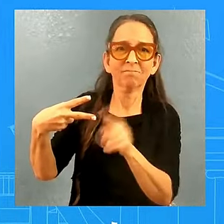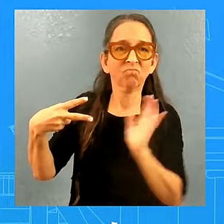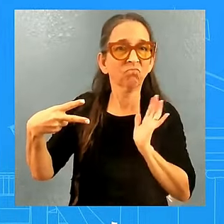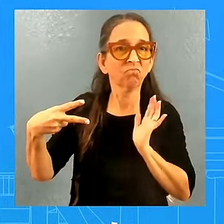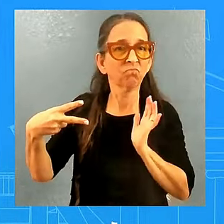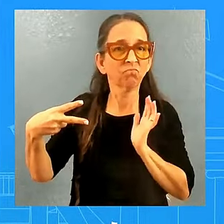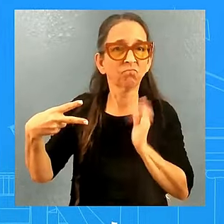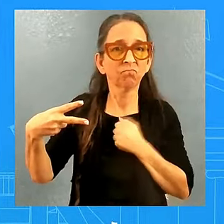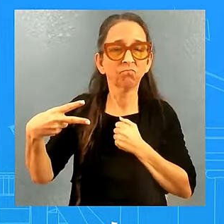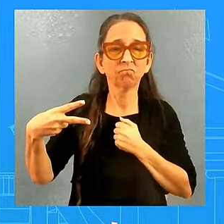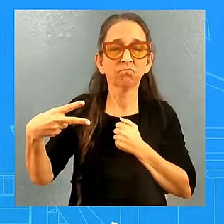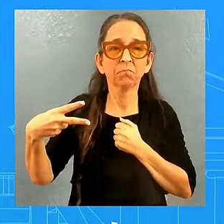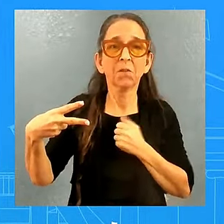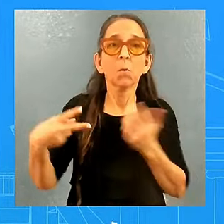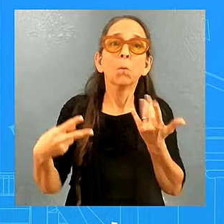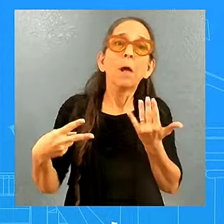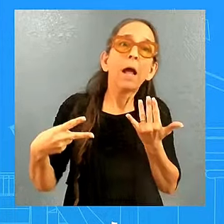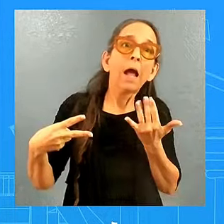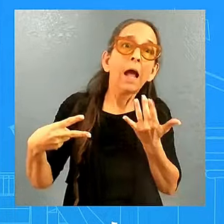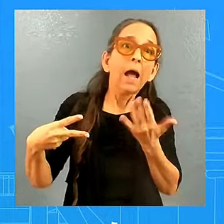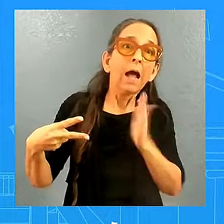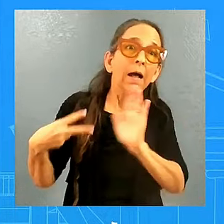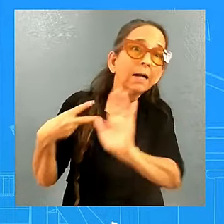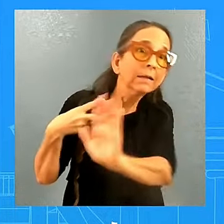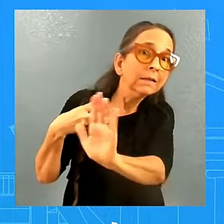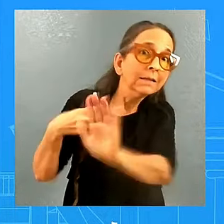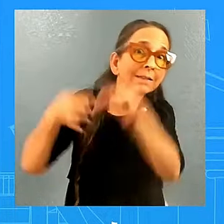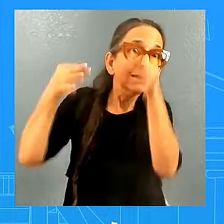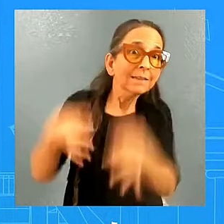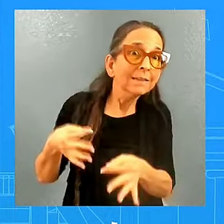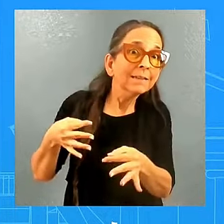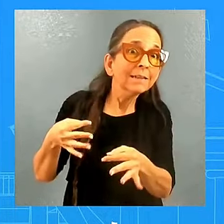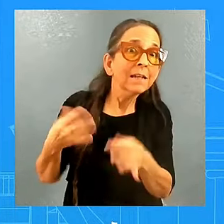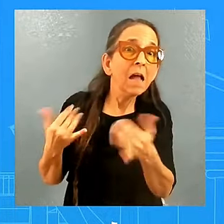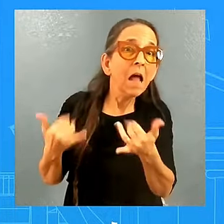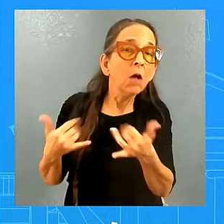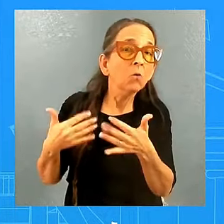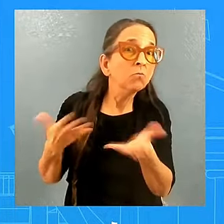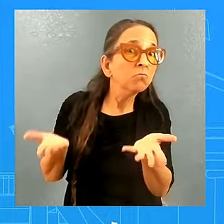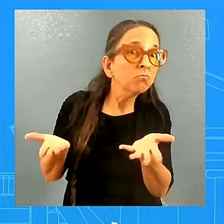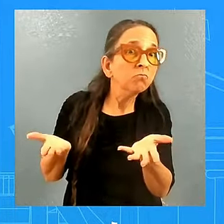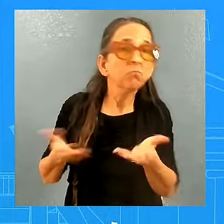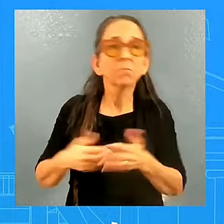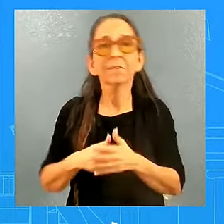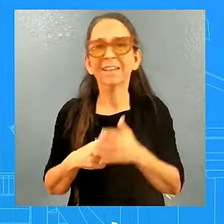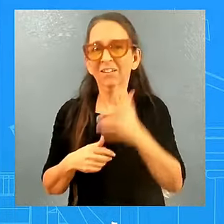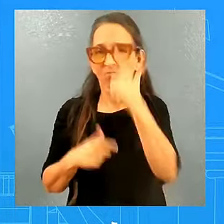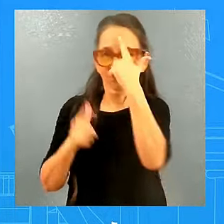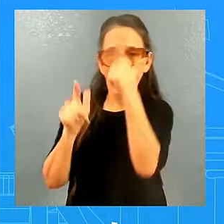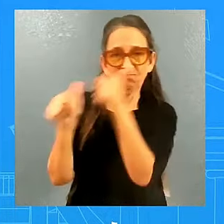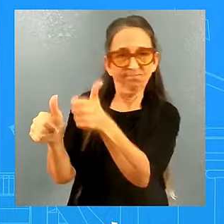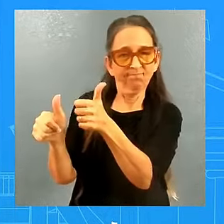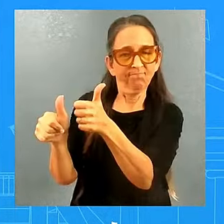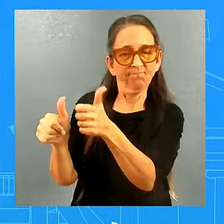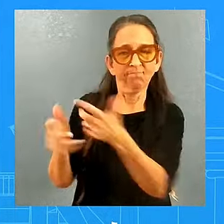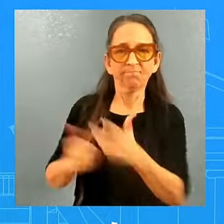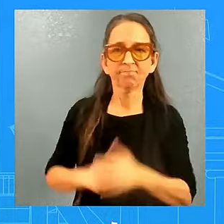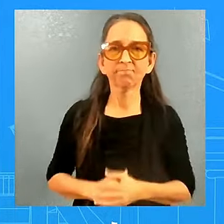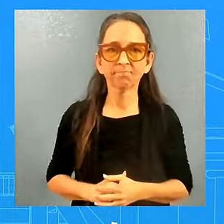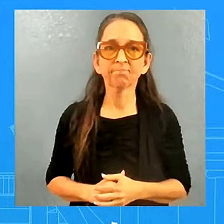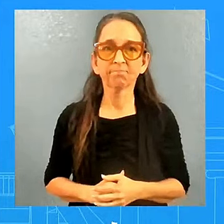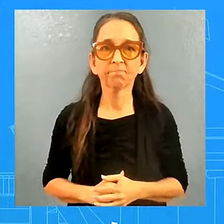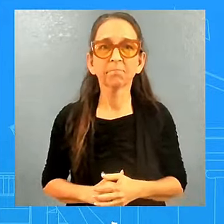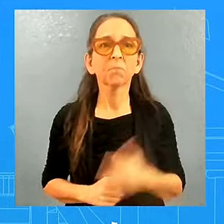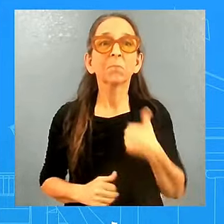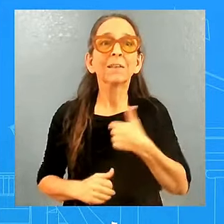intent to do so. We're going to leave it to them. That is really a question for them to answer. We are ready. We are prepared. We want this